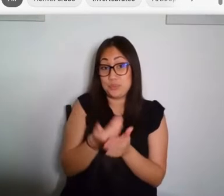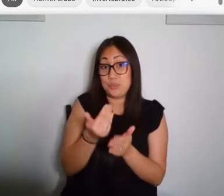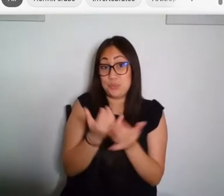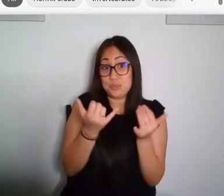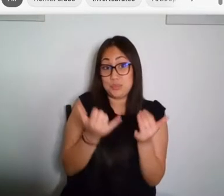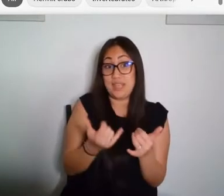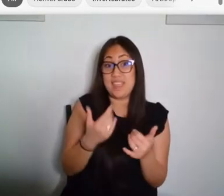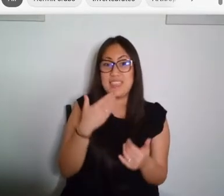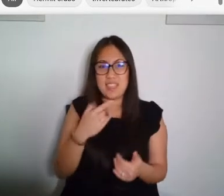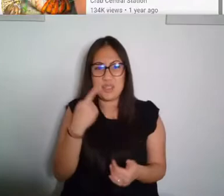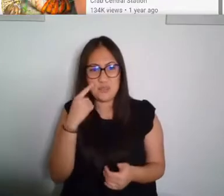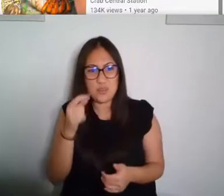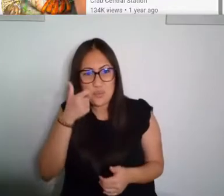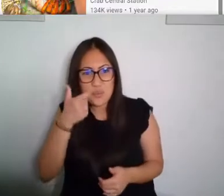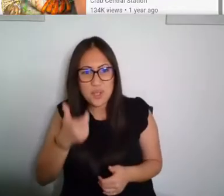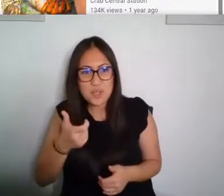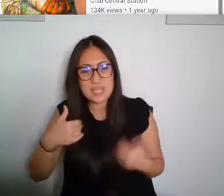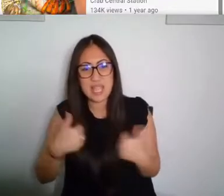Files.